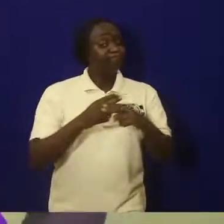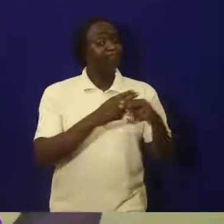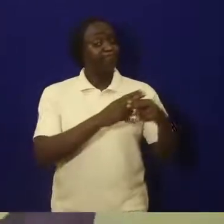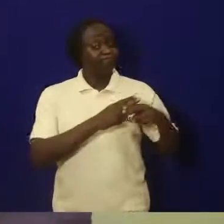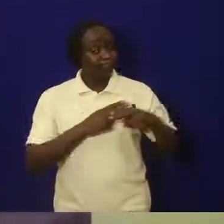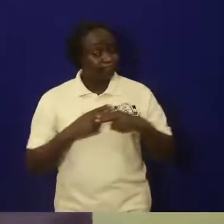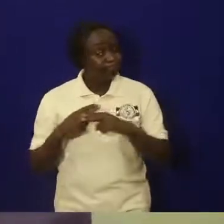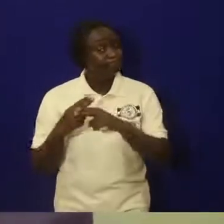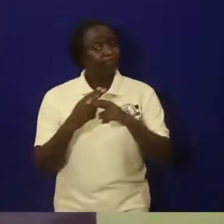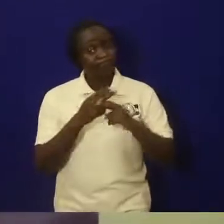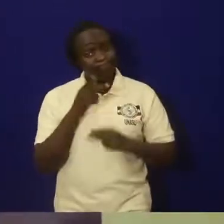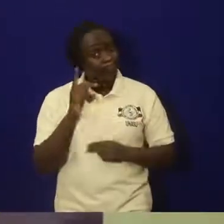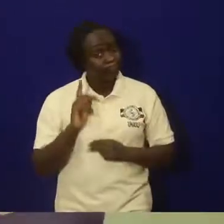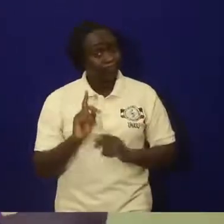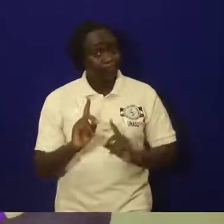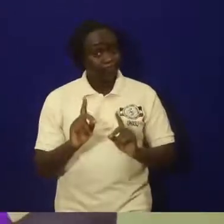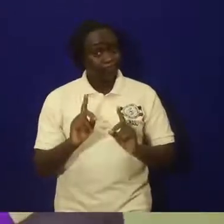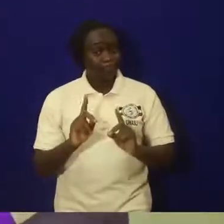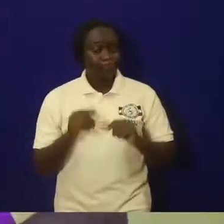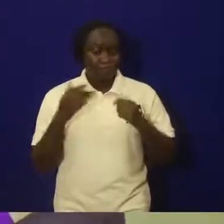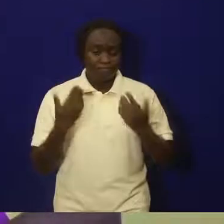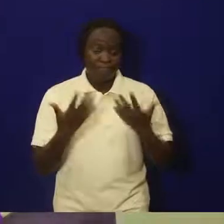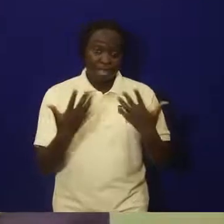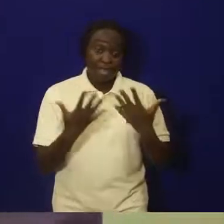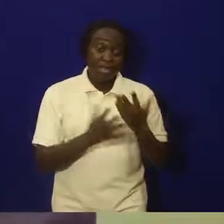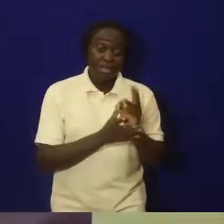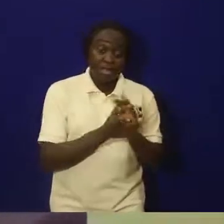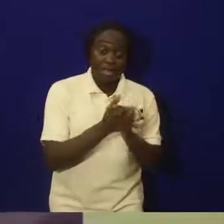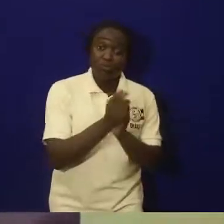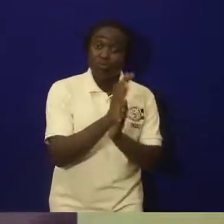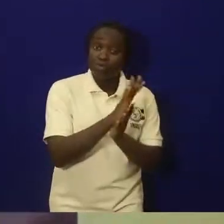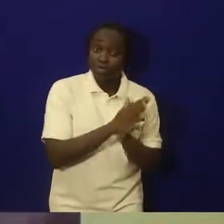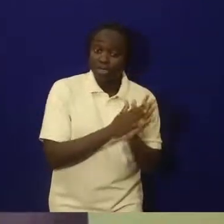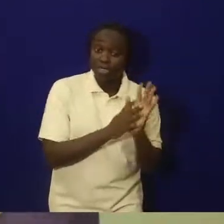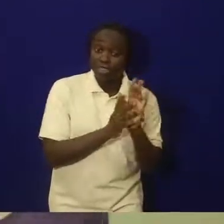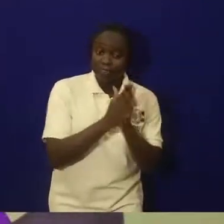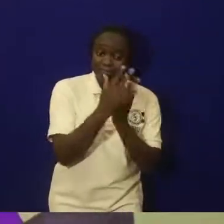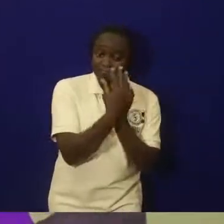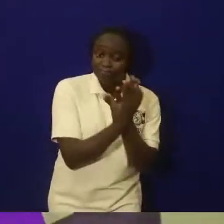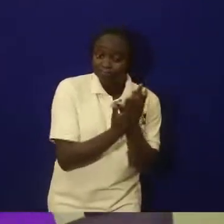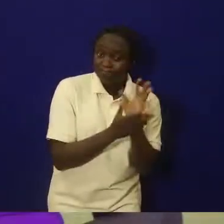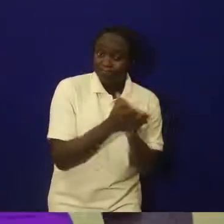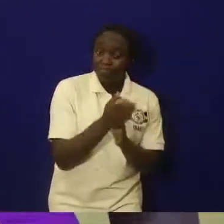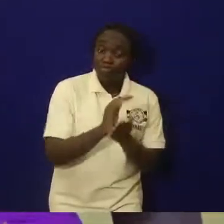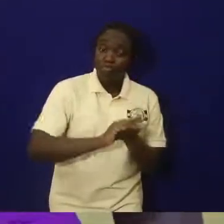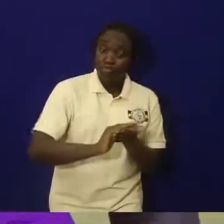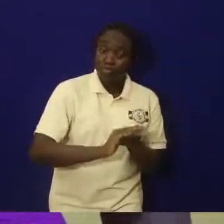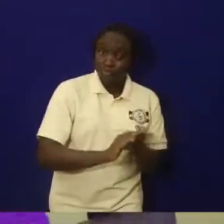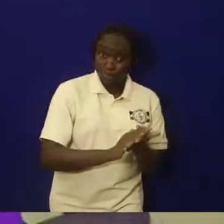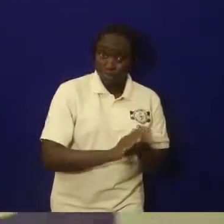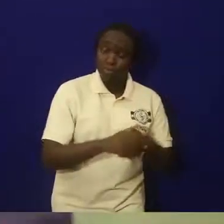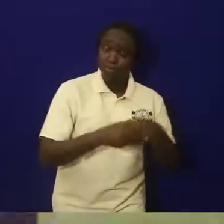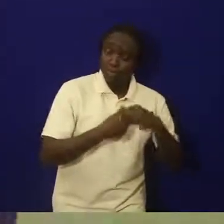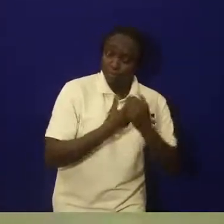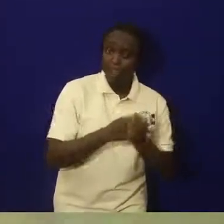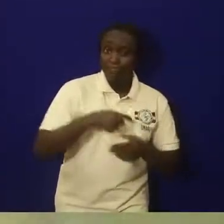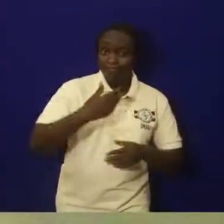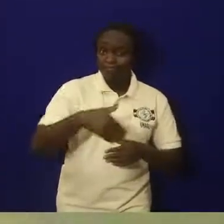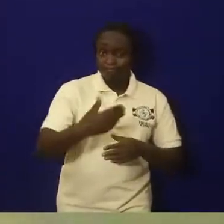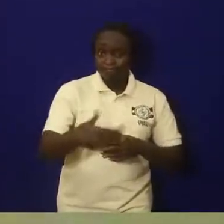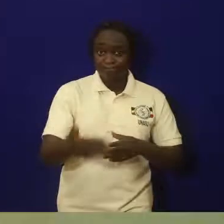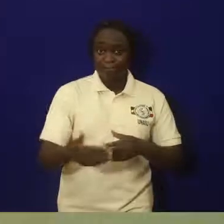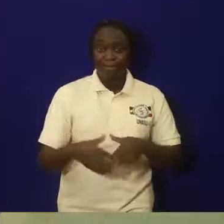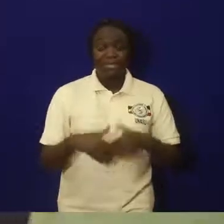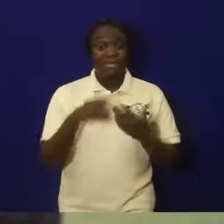Please wash your hands, wash your hands, and wash your hands. And if you